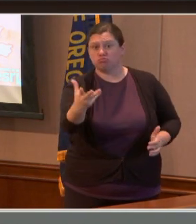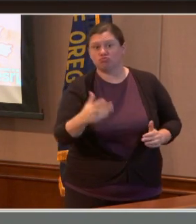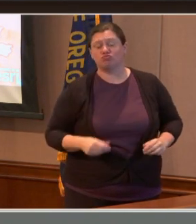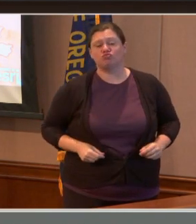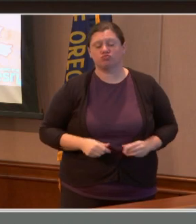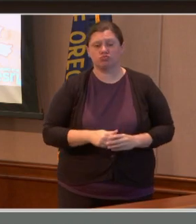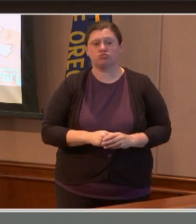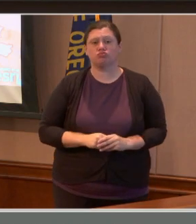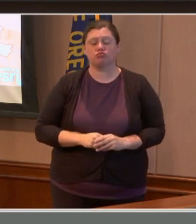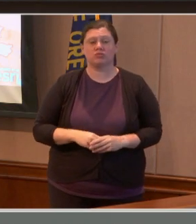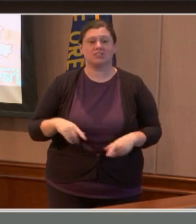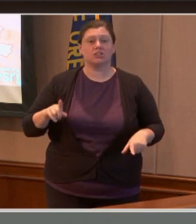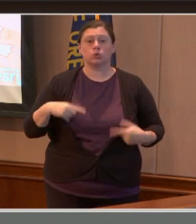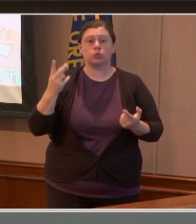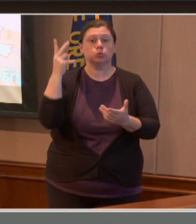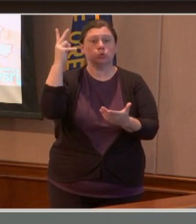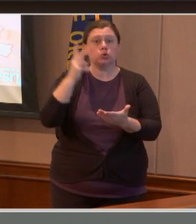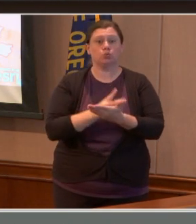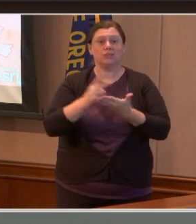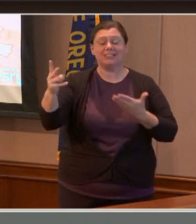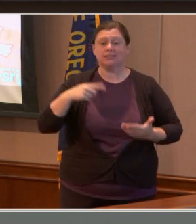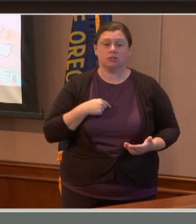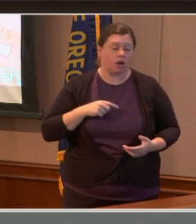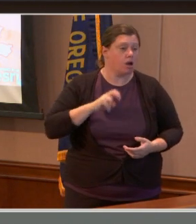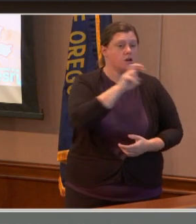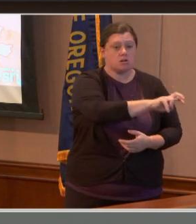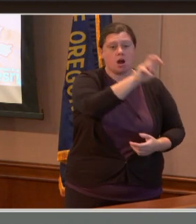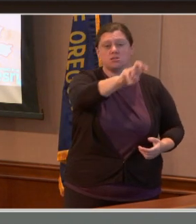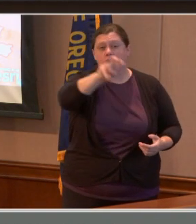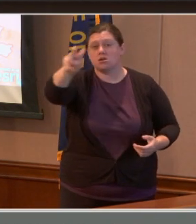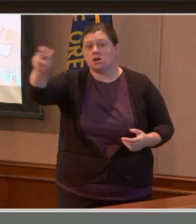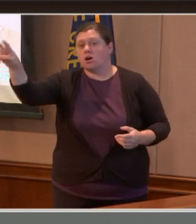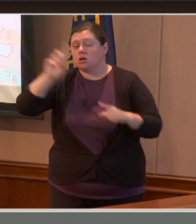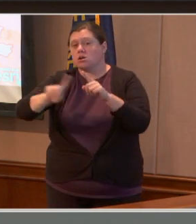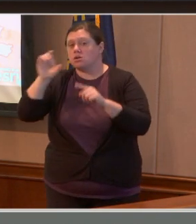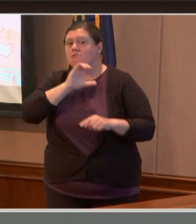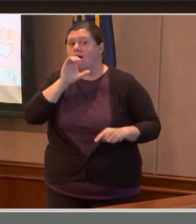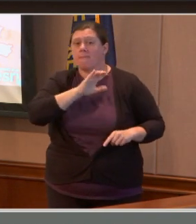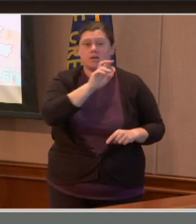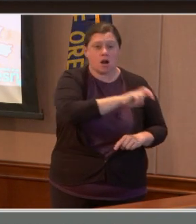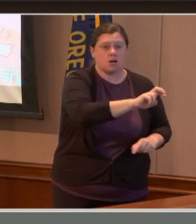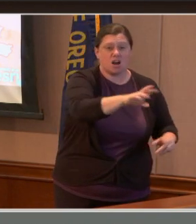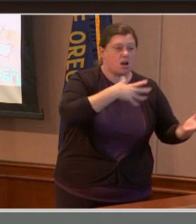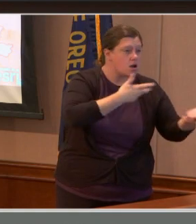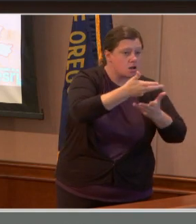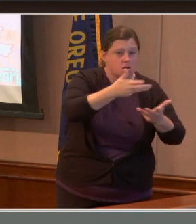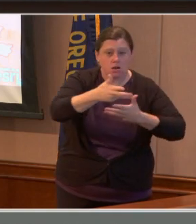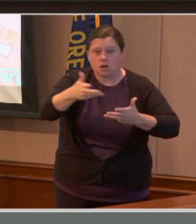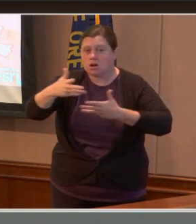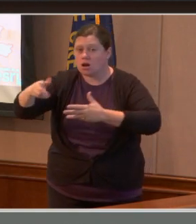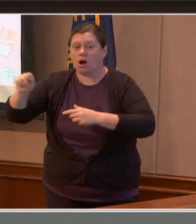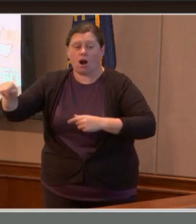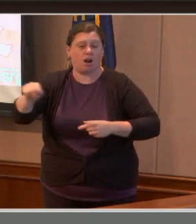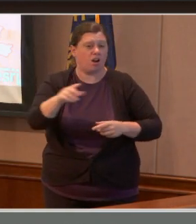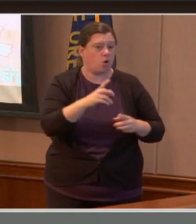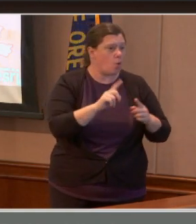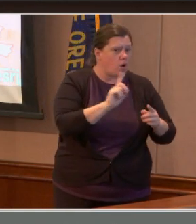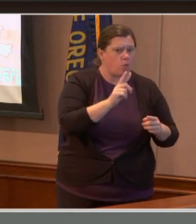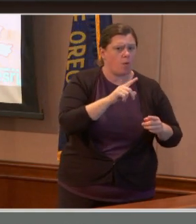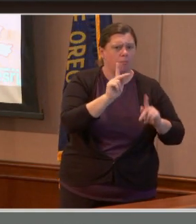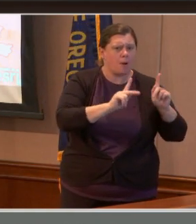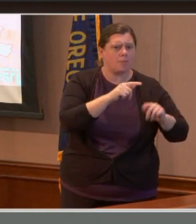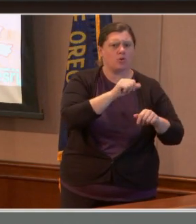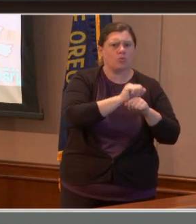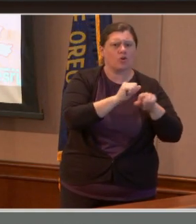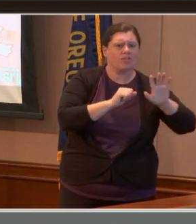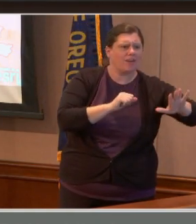last two weeks, talked to tons of people, worked very closely with Alan and his incredible team, forest service